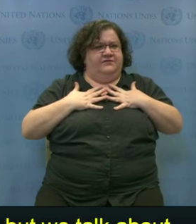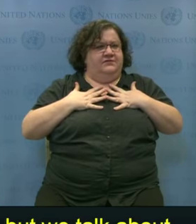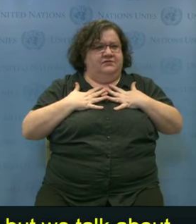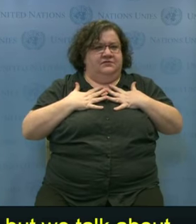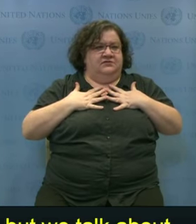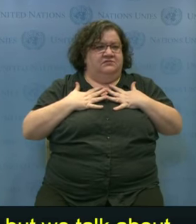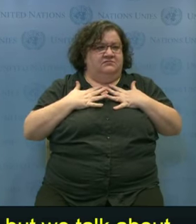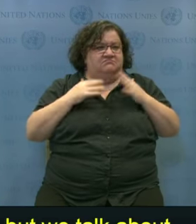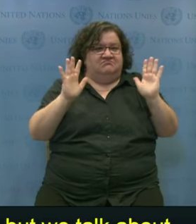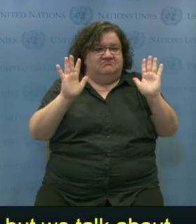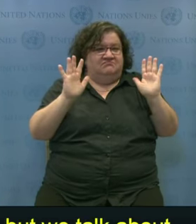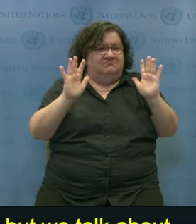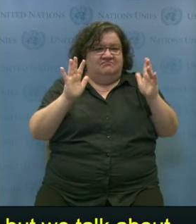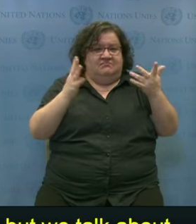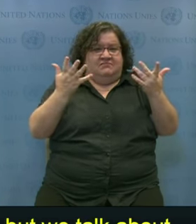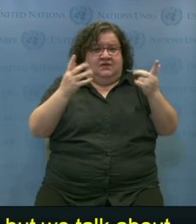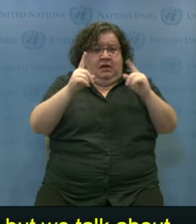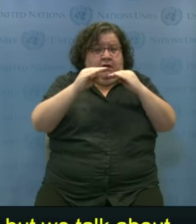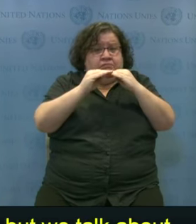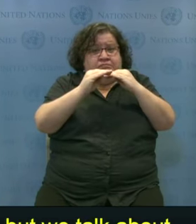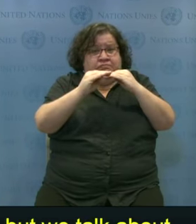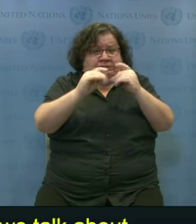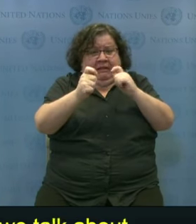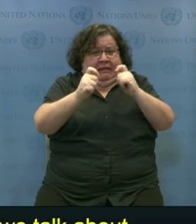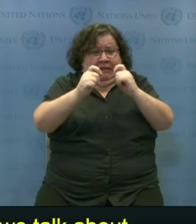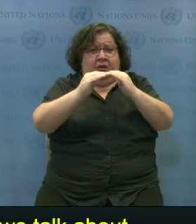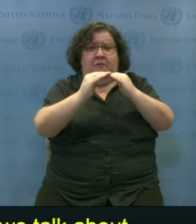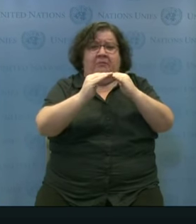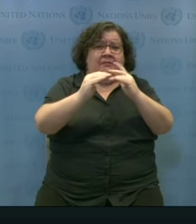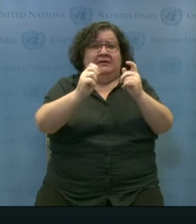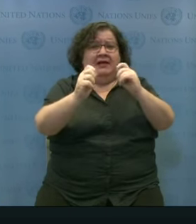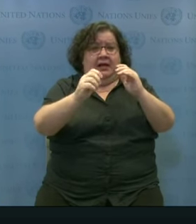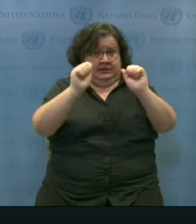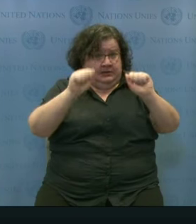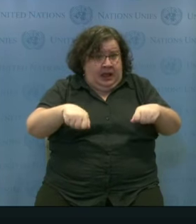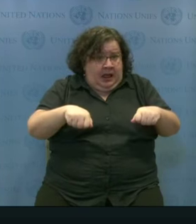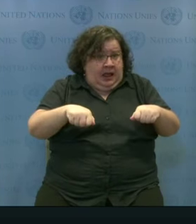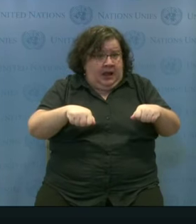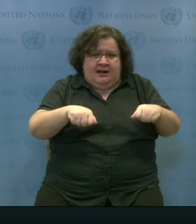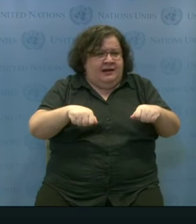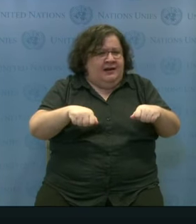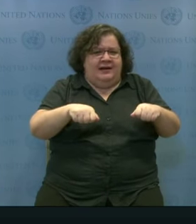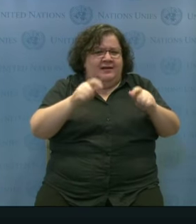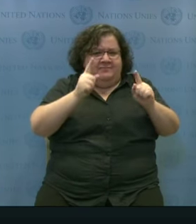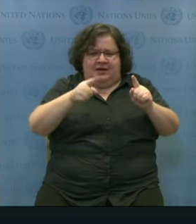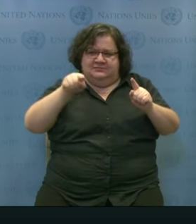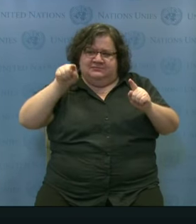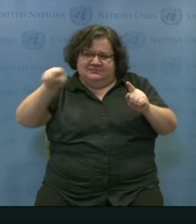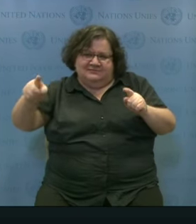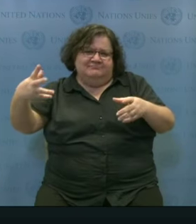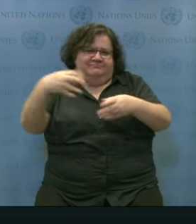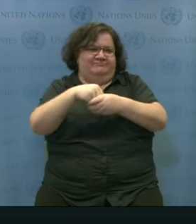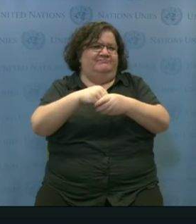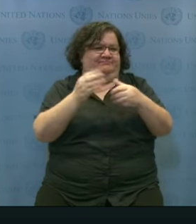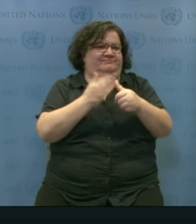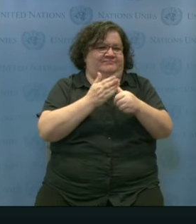Our experiences show that when we do, it makes a huge difference.